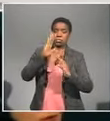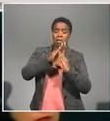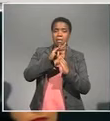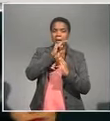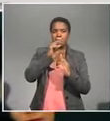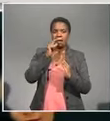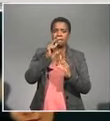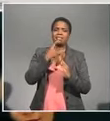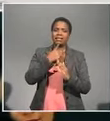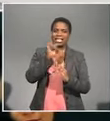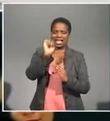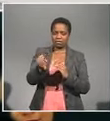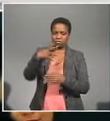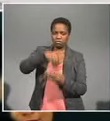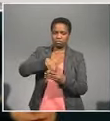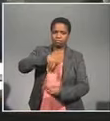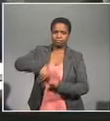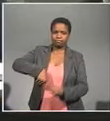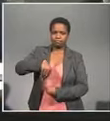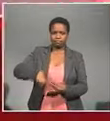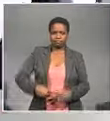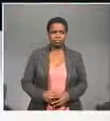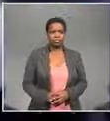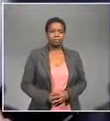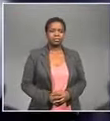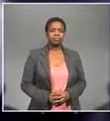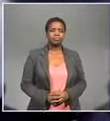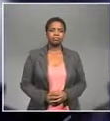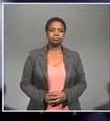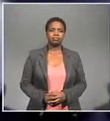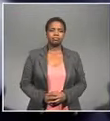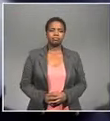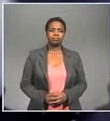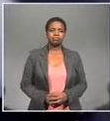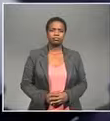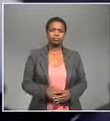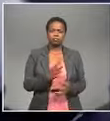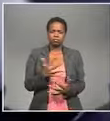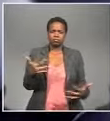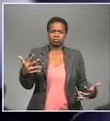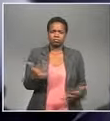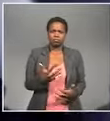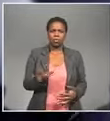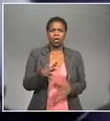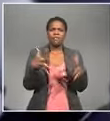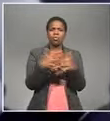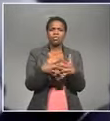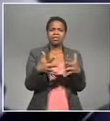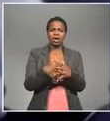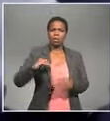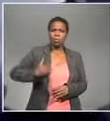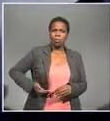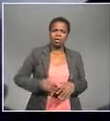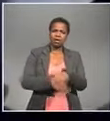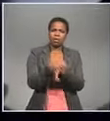names allegedly involved in dodgy dealings and shockwaves in Worcester as a woman appears in